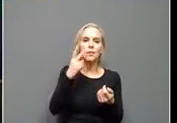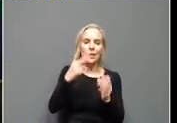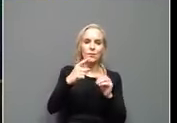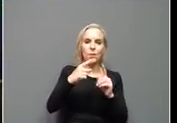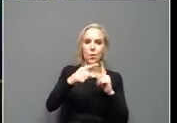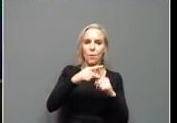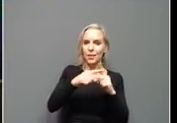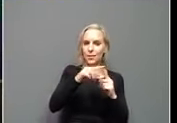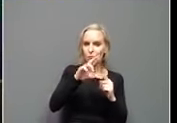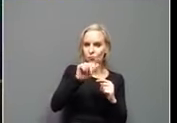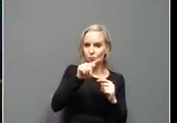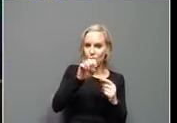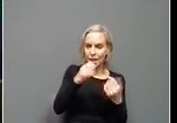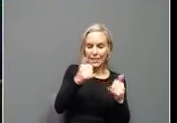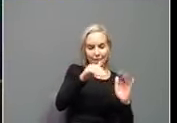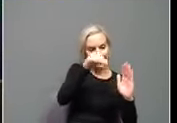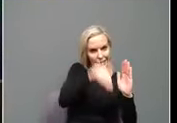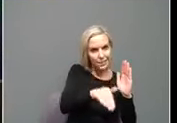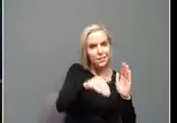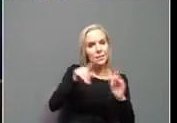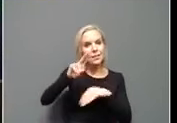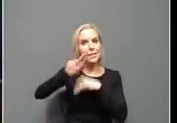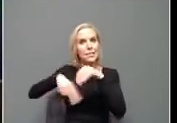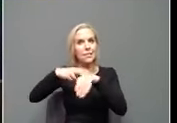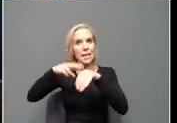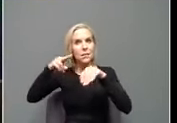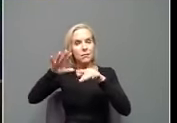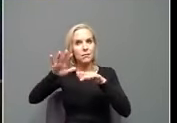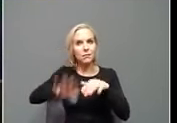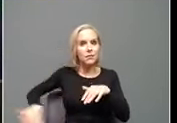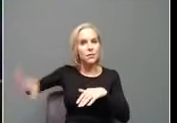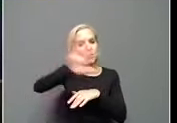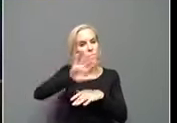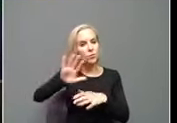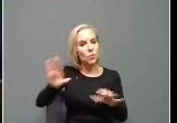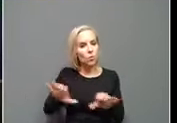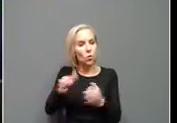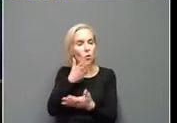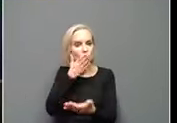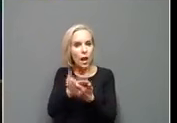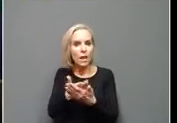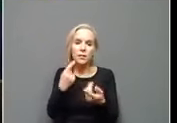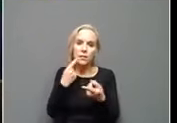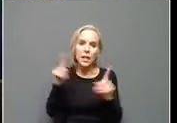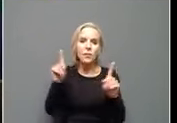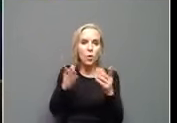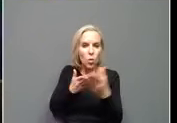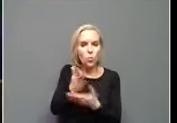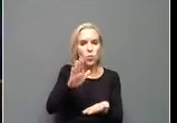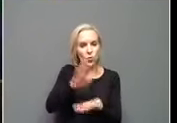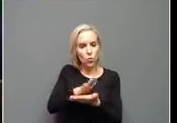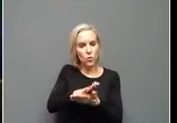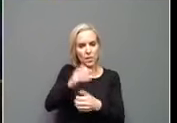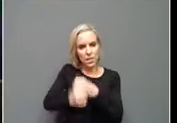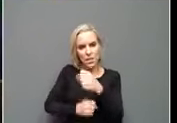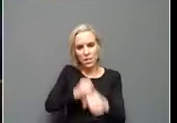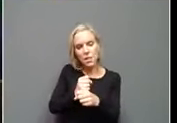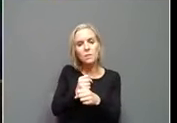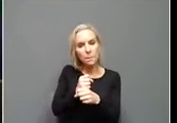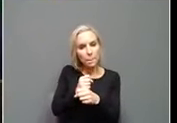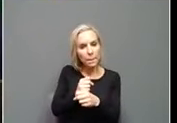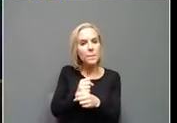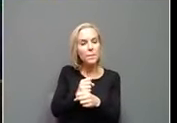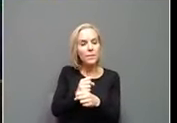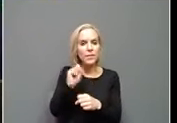as, uh, things in the nation overall are going well, and we can successfully get through the school year, um, can we, can we